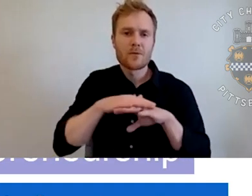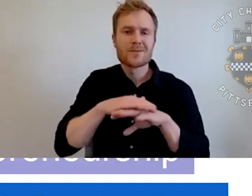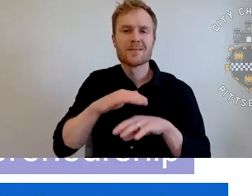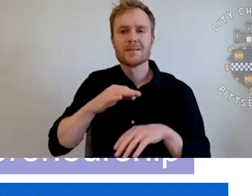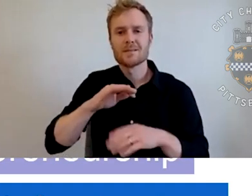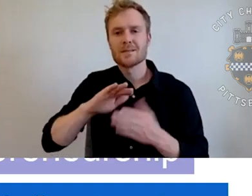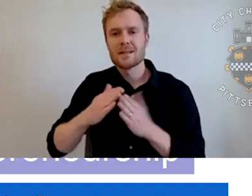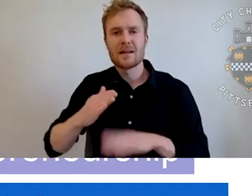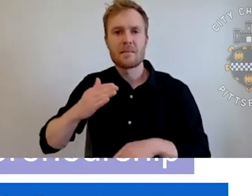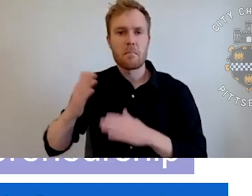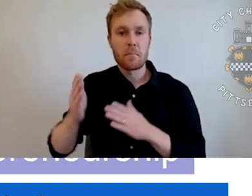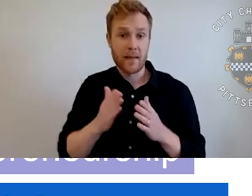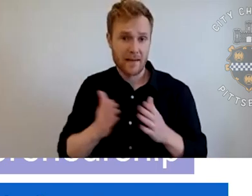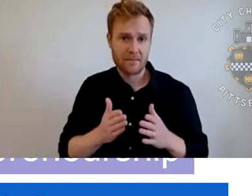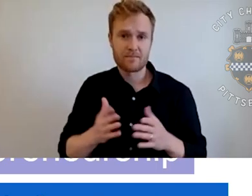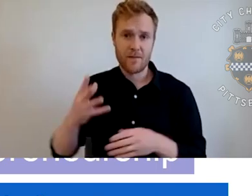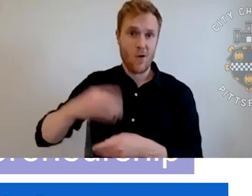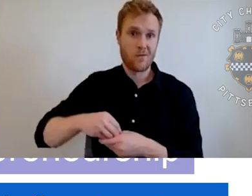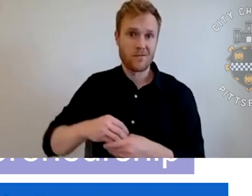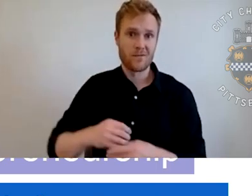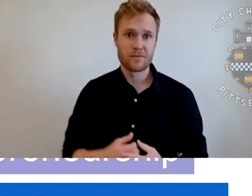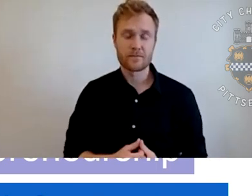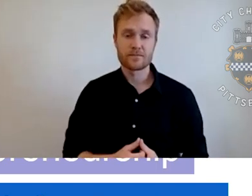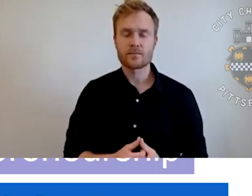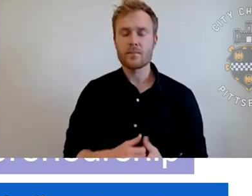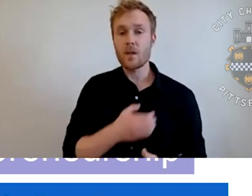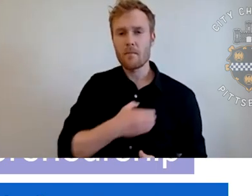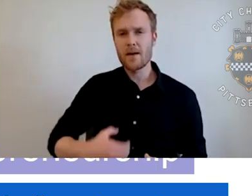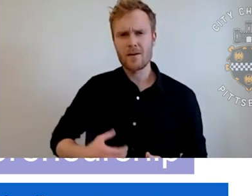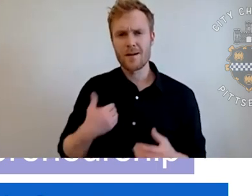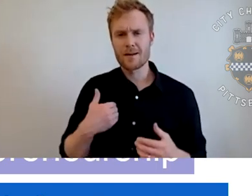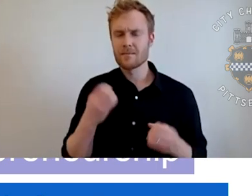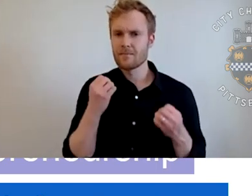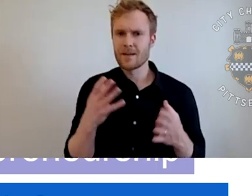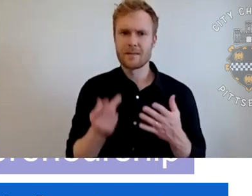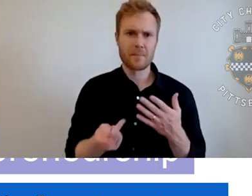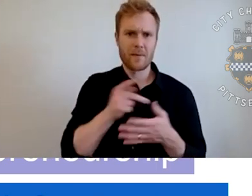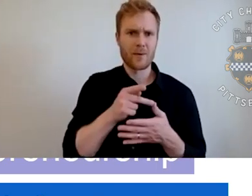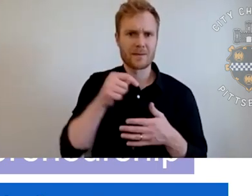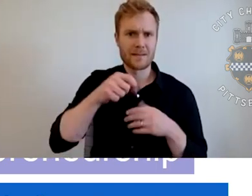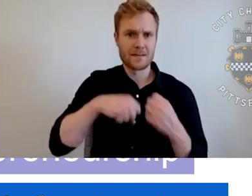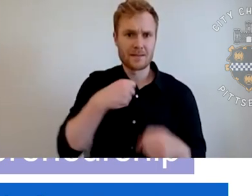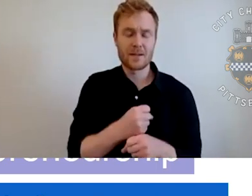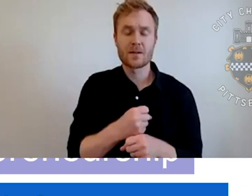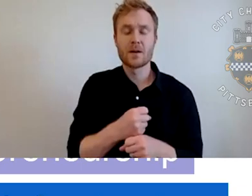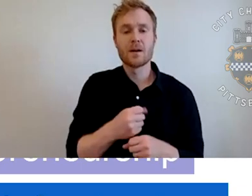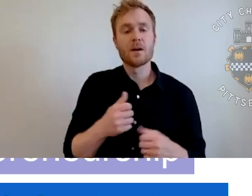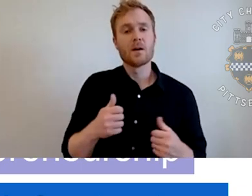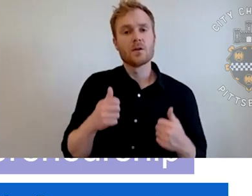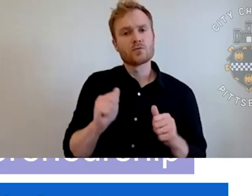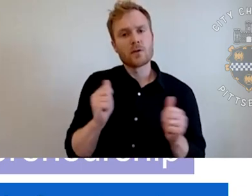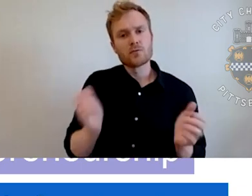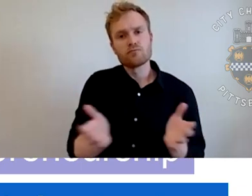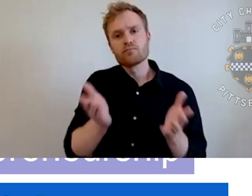The Mayor really has a pretty expansive list of priorities this year. They're really meant to inspire proposal ideas from department leadership.